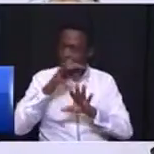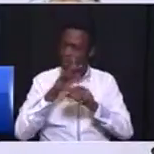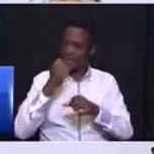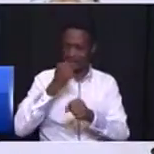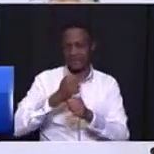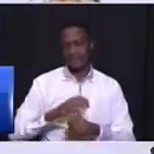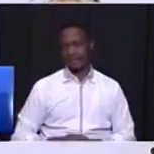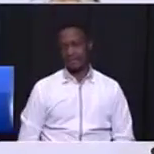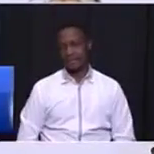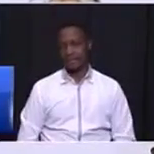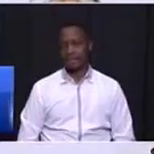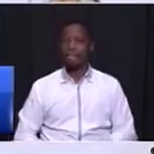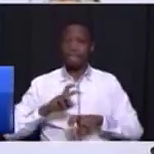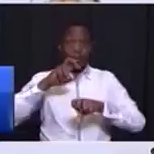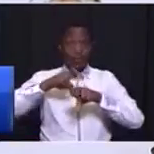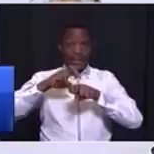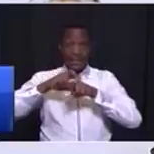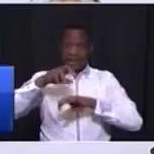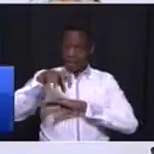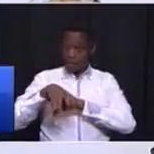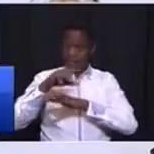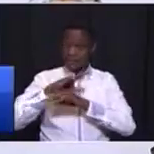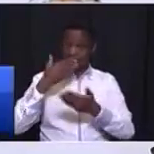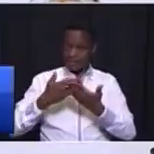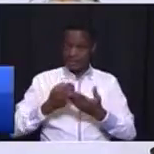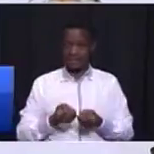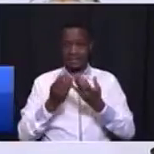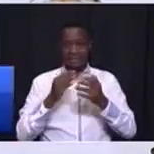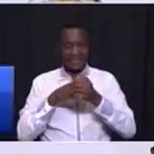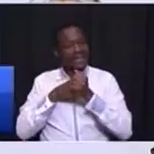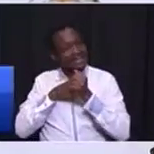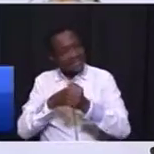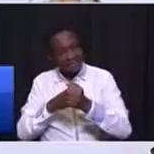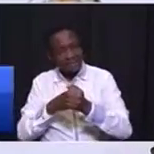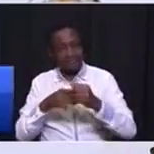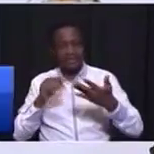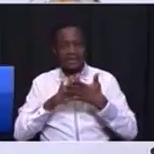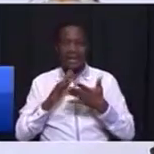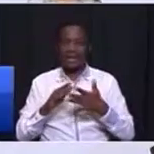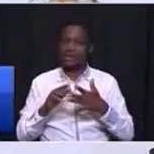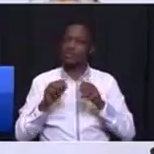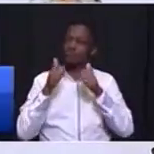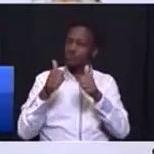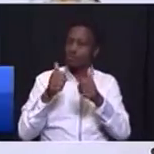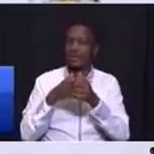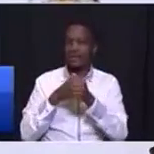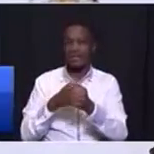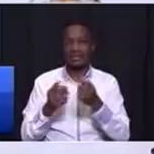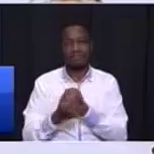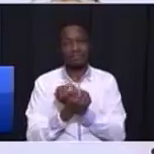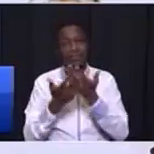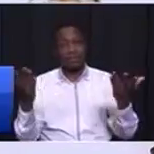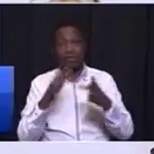We need a state that can provide leadership and stewardship and ethical leadership across